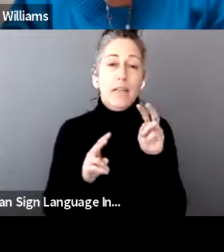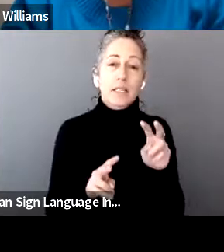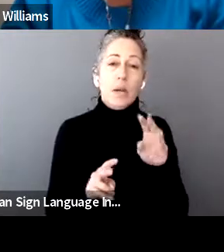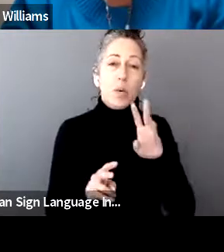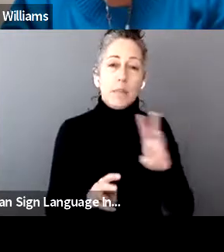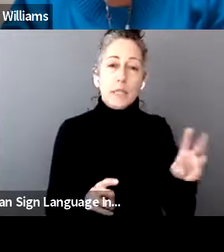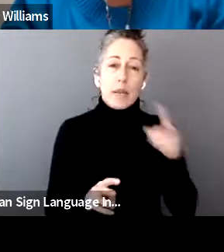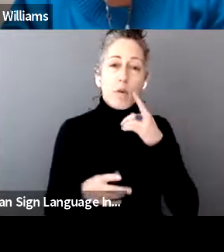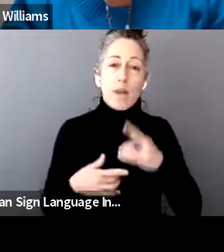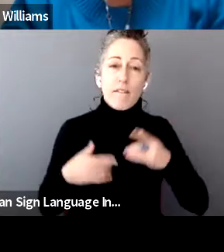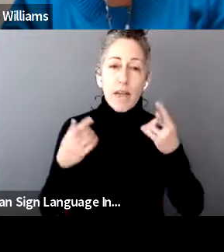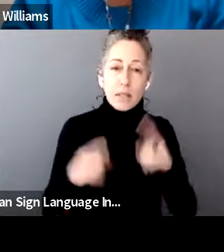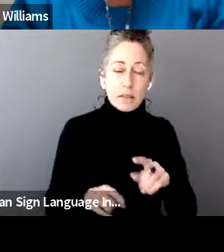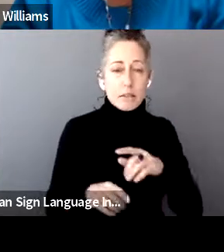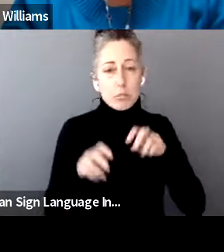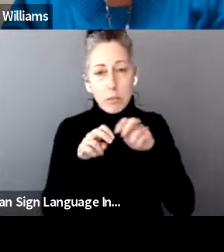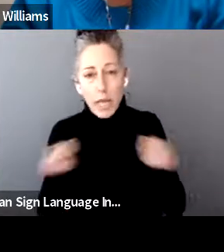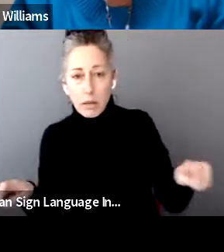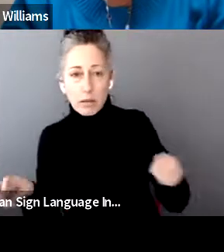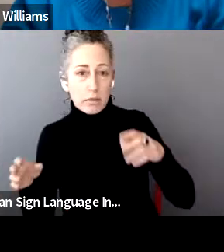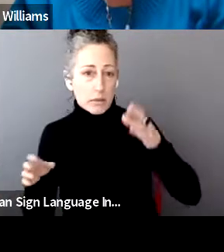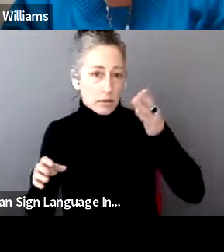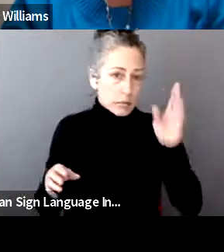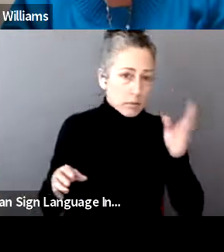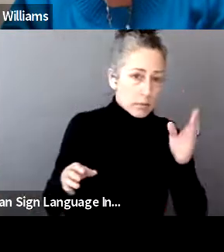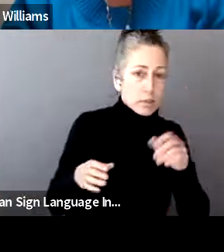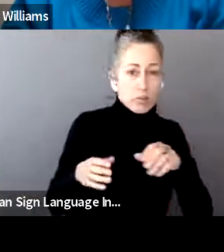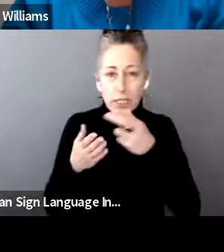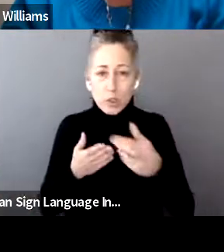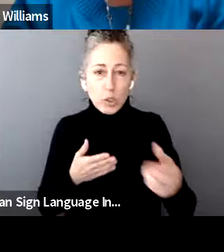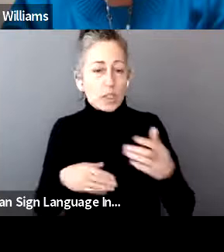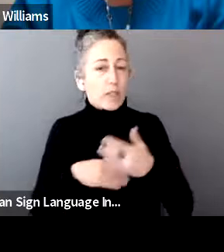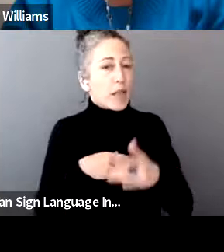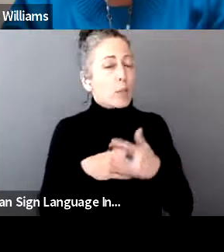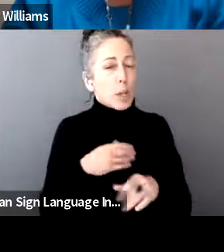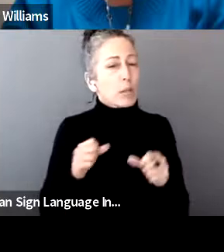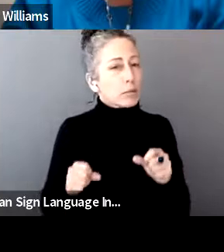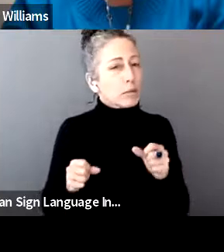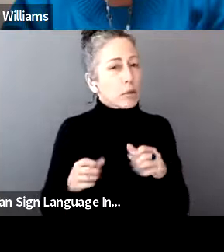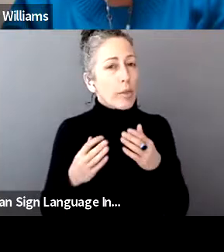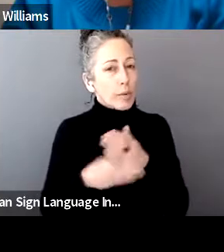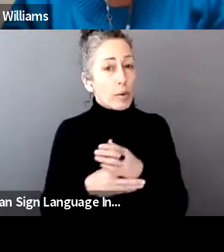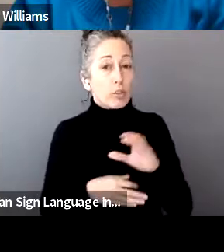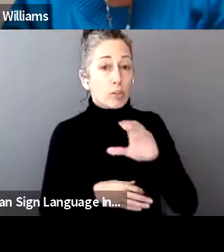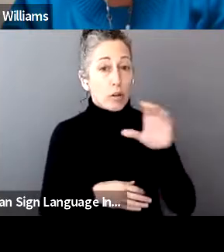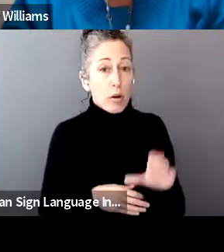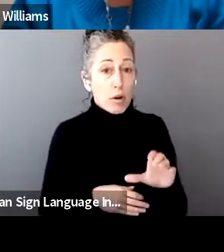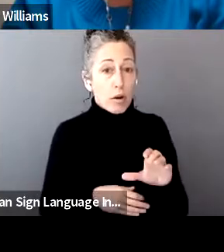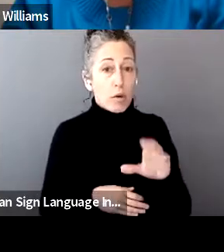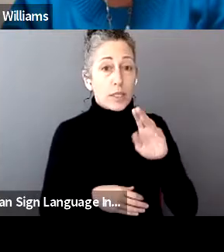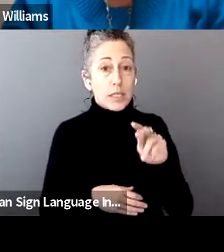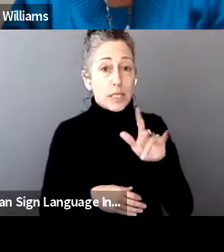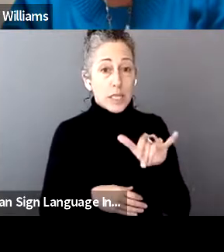events and panels such as this and other resources that we have available through chicagocitytreasurer